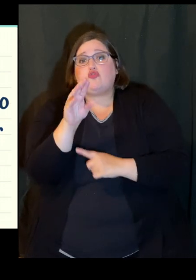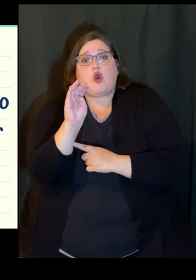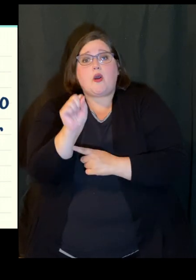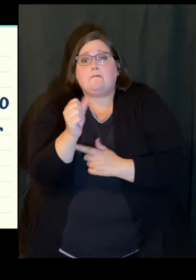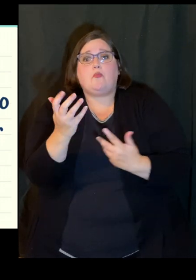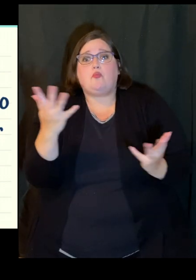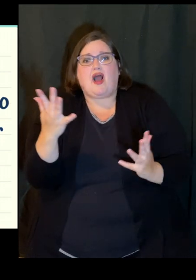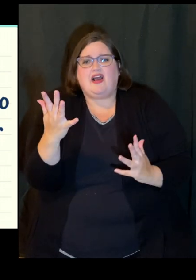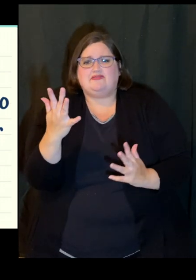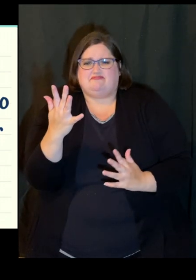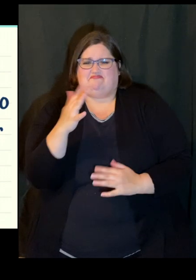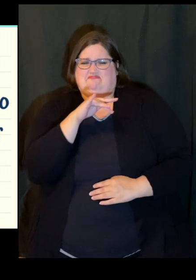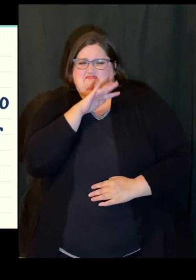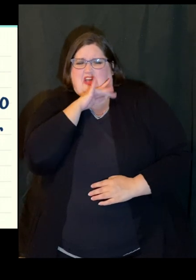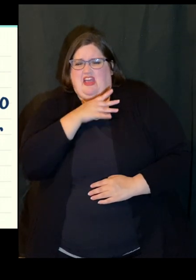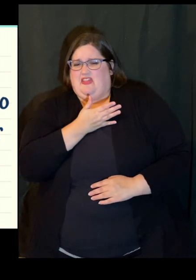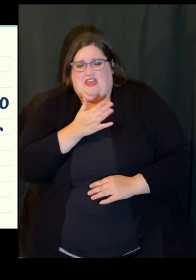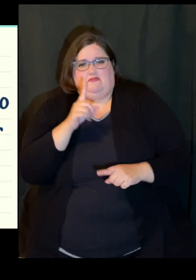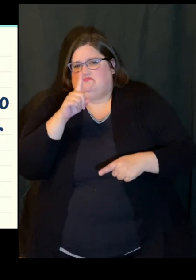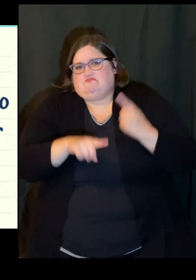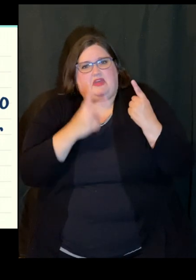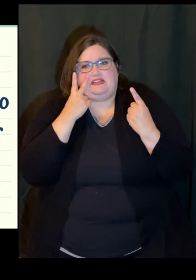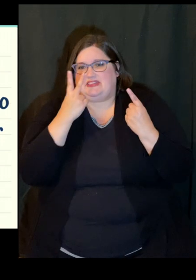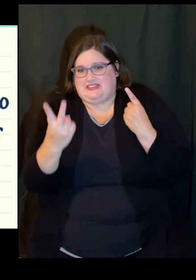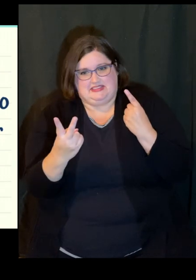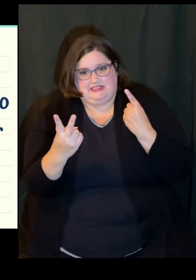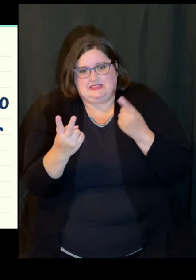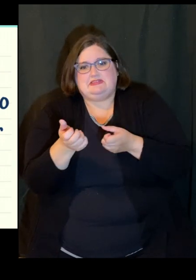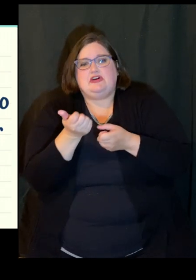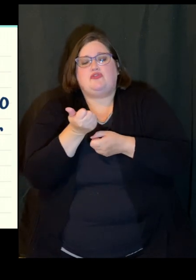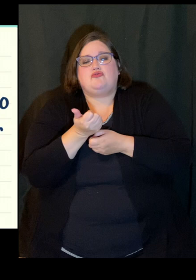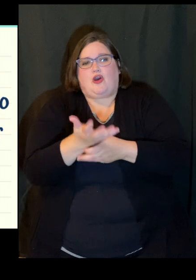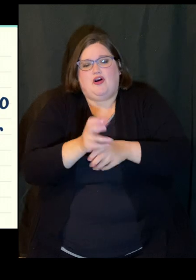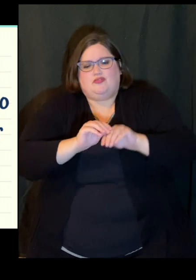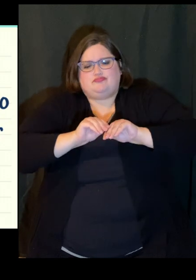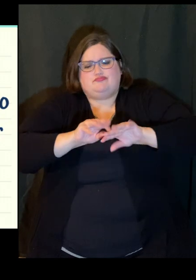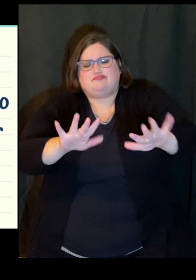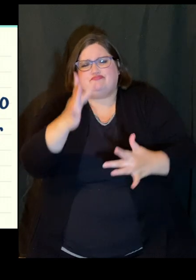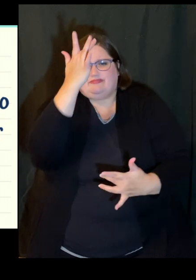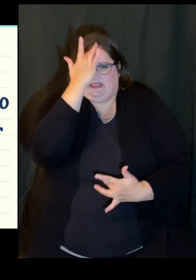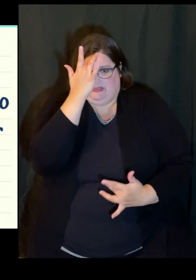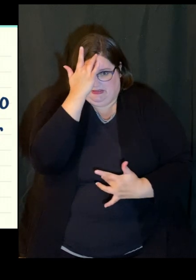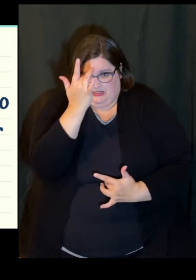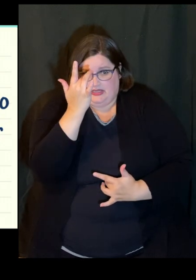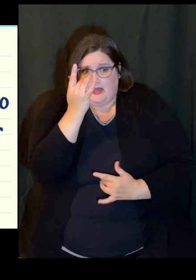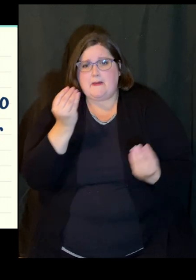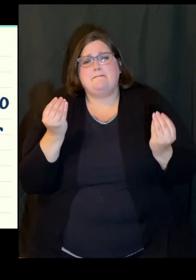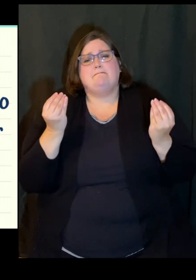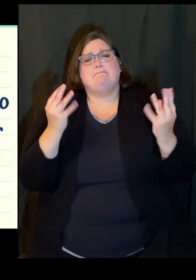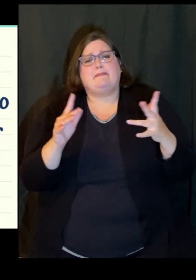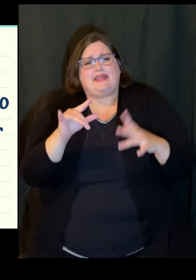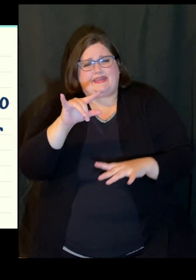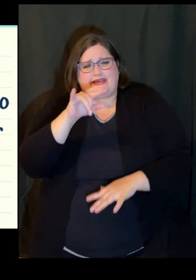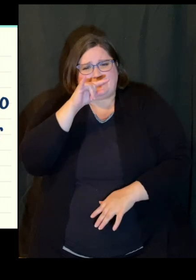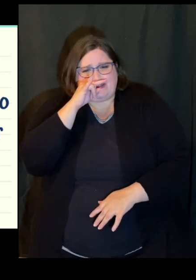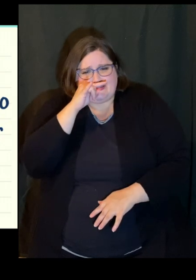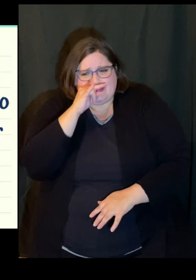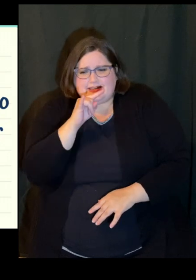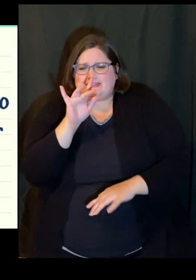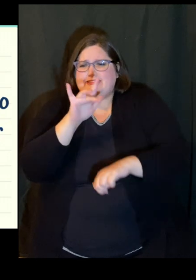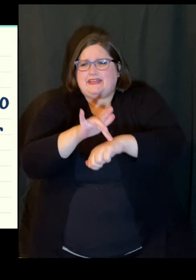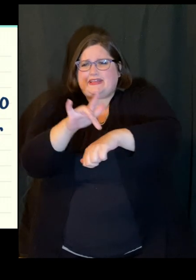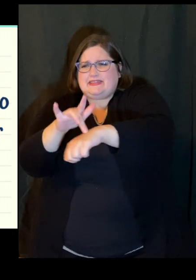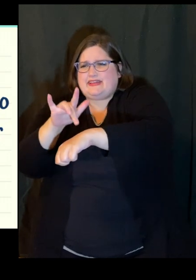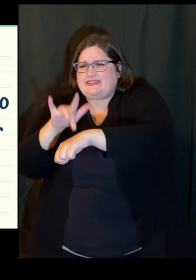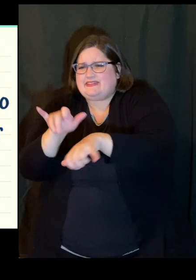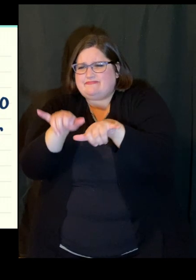can't see, and they can make you sick. A lot of kids touch the same things. So the